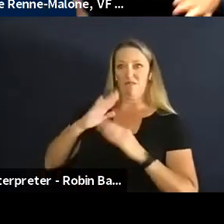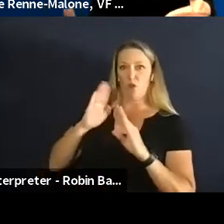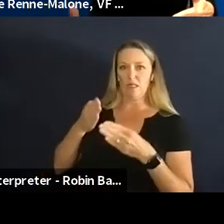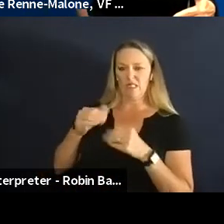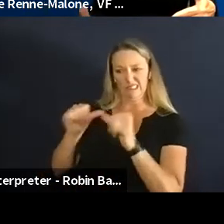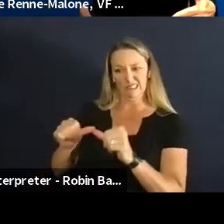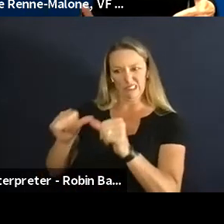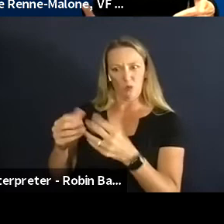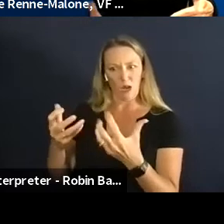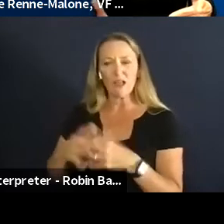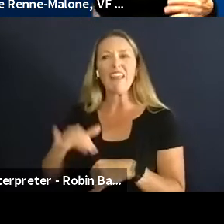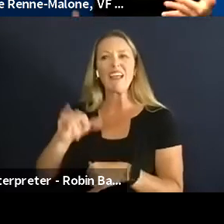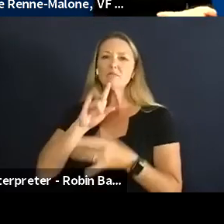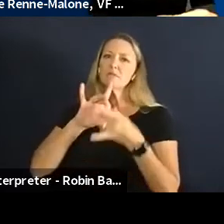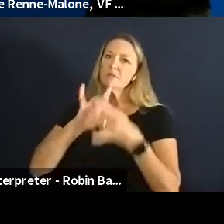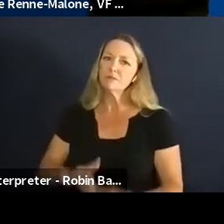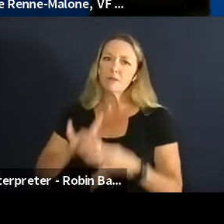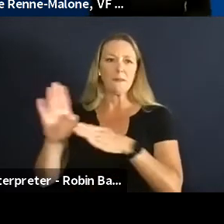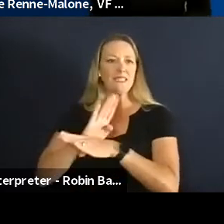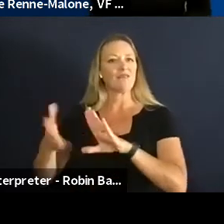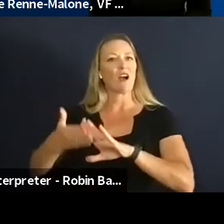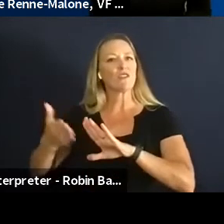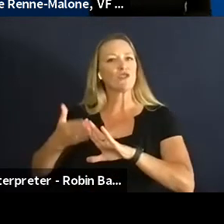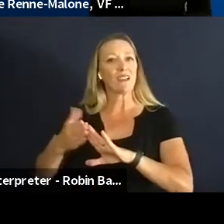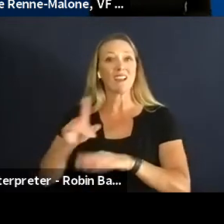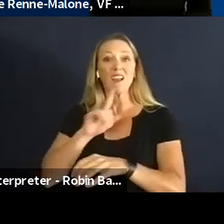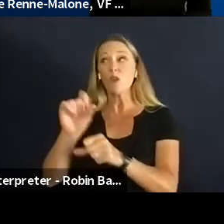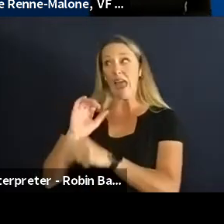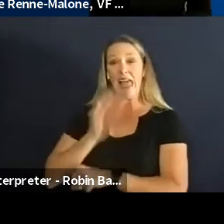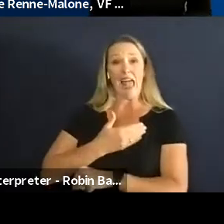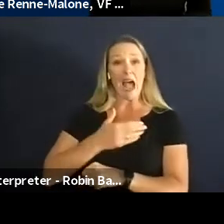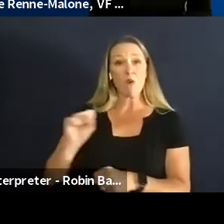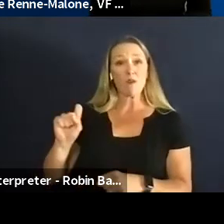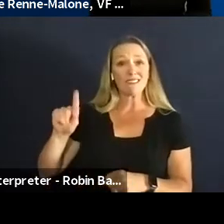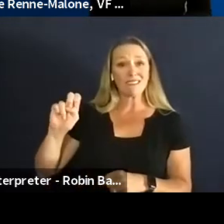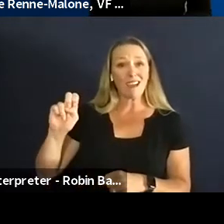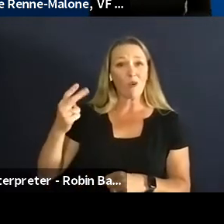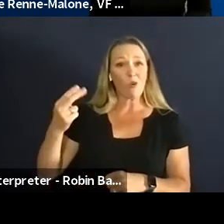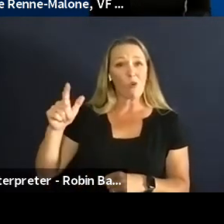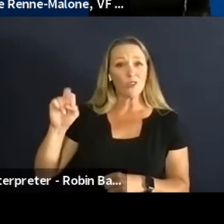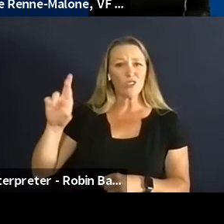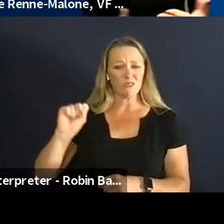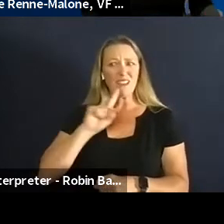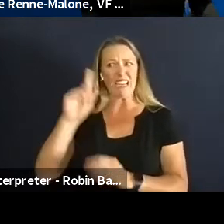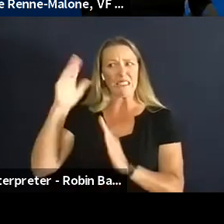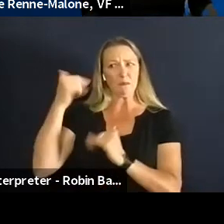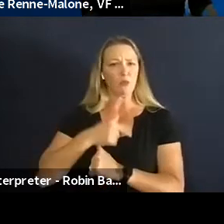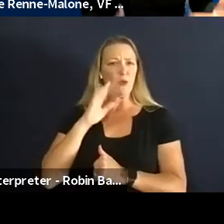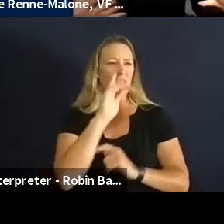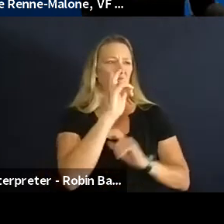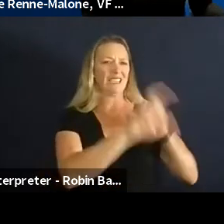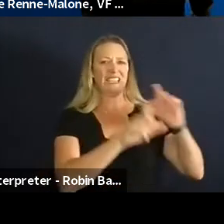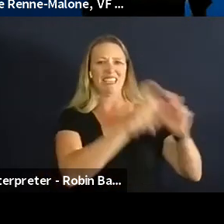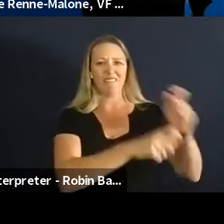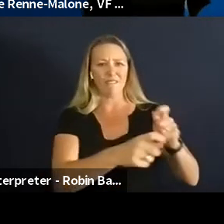to our business function and there's truly an expectation from our stakeholders that we are giving back to communities and in fact our business